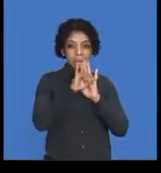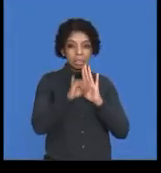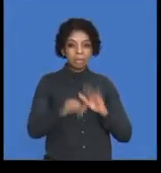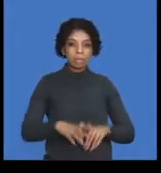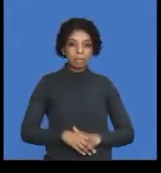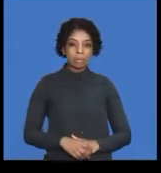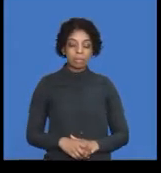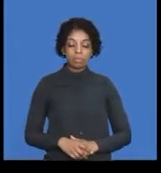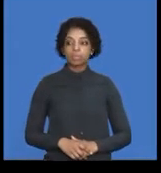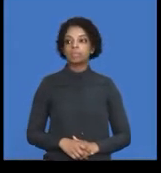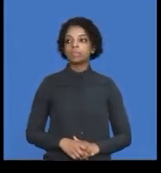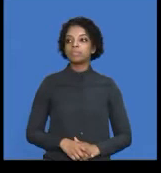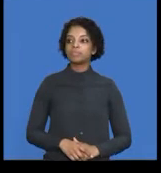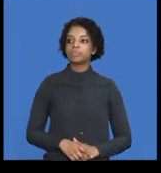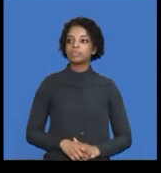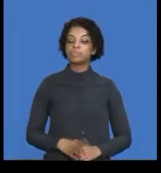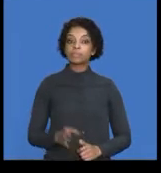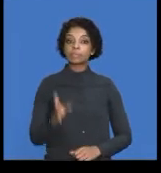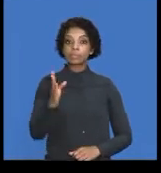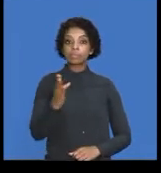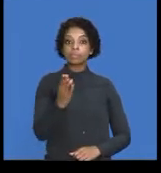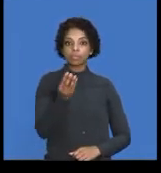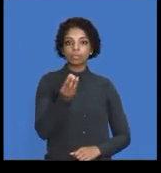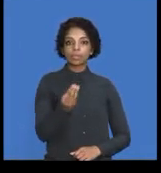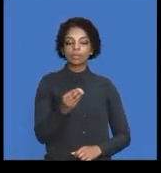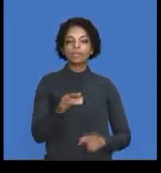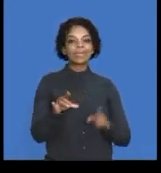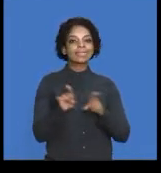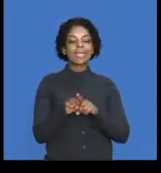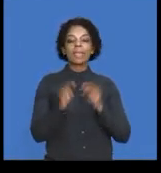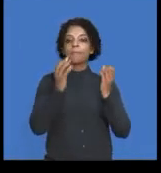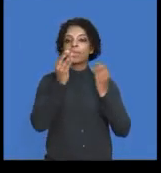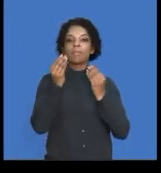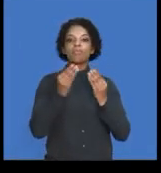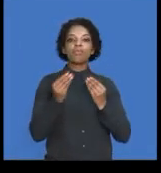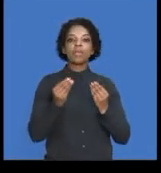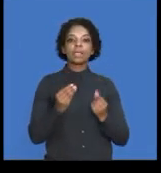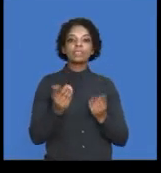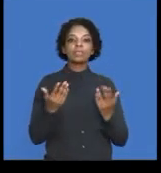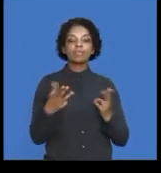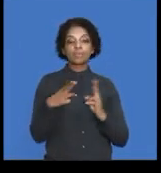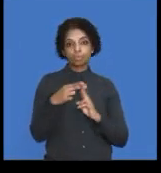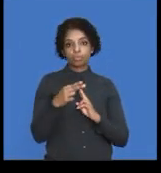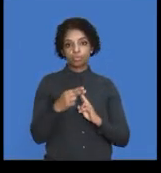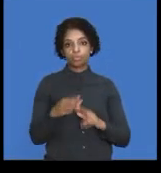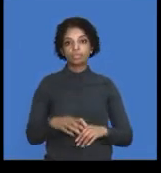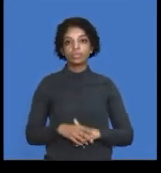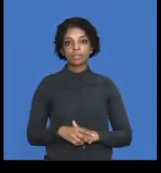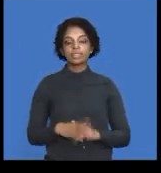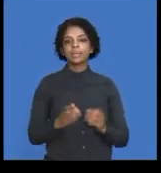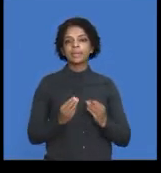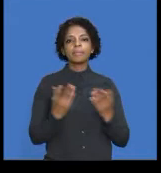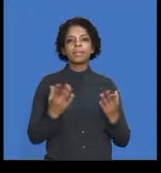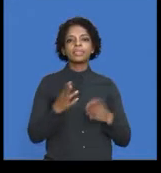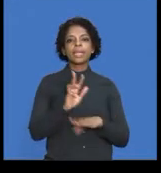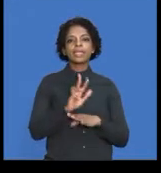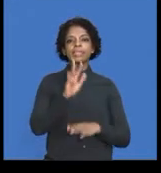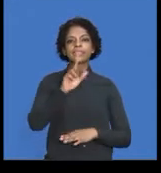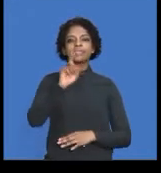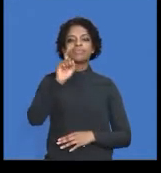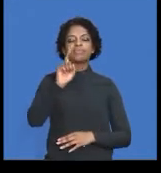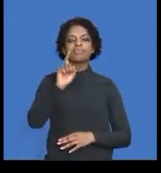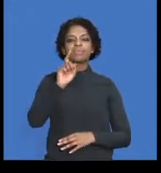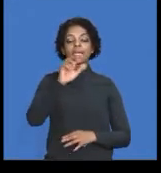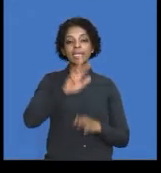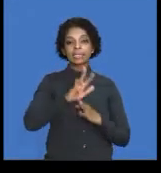Here we have the selling price per unit, which is 18 RAND and 85 cents. So once again,